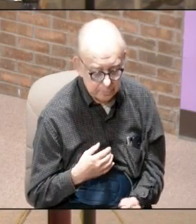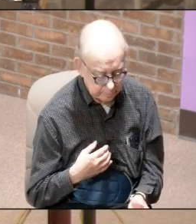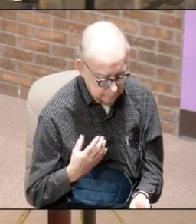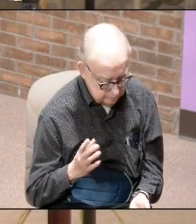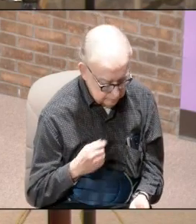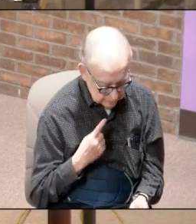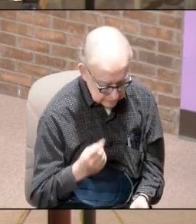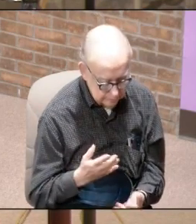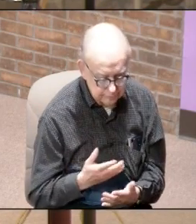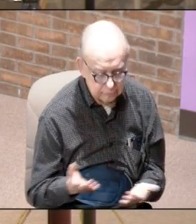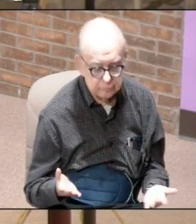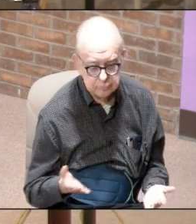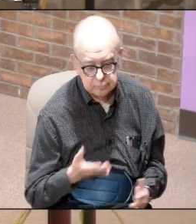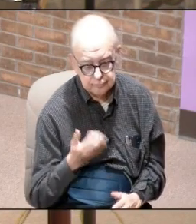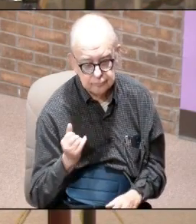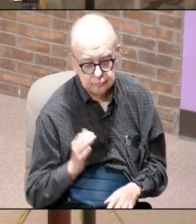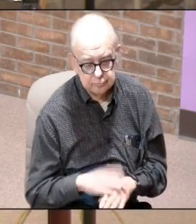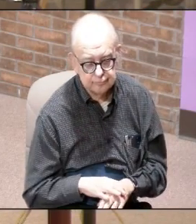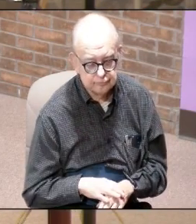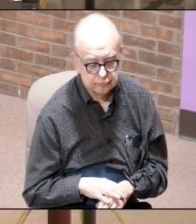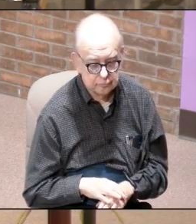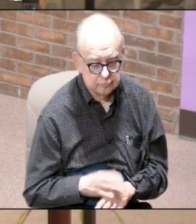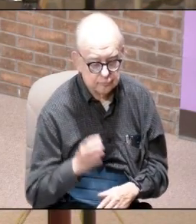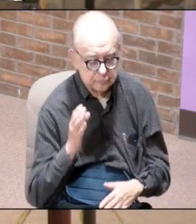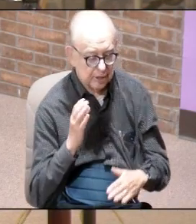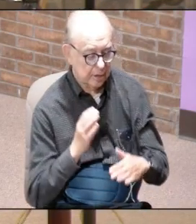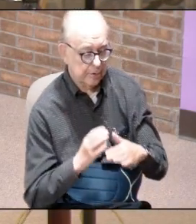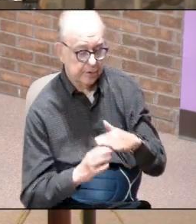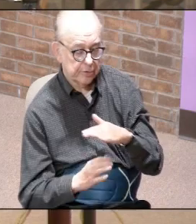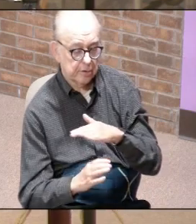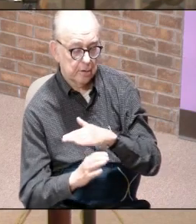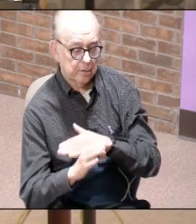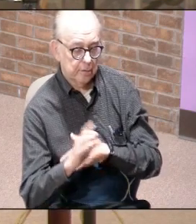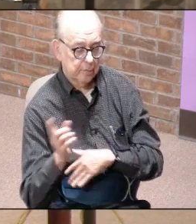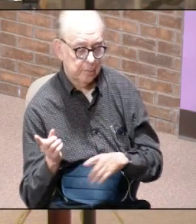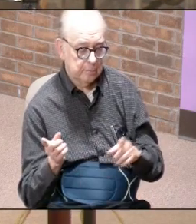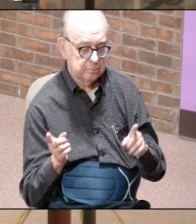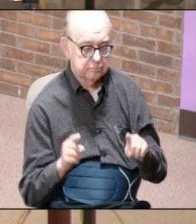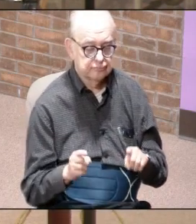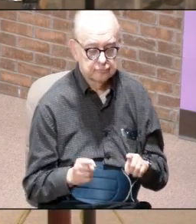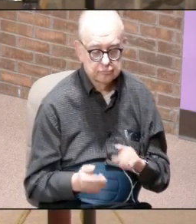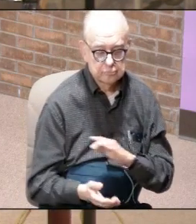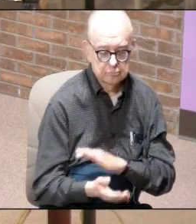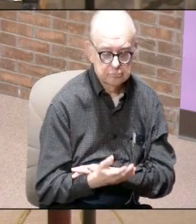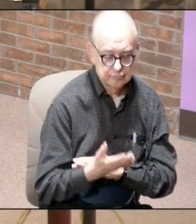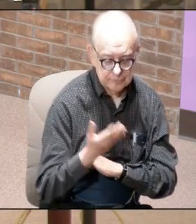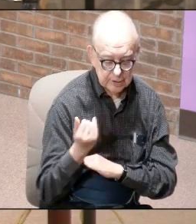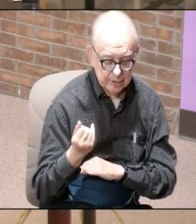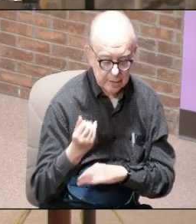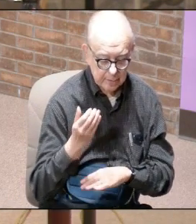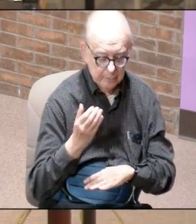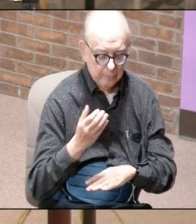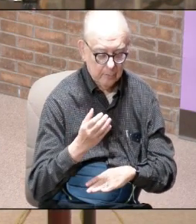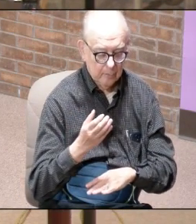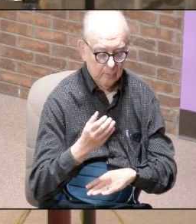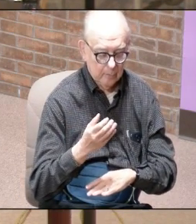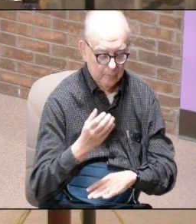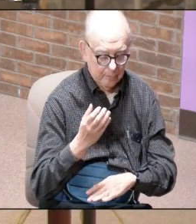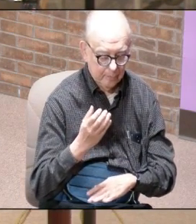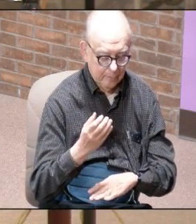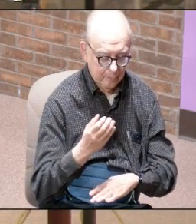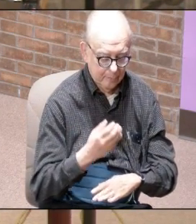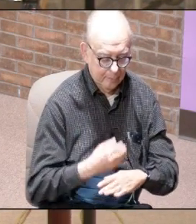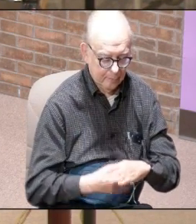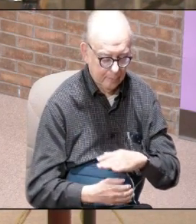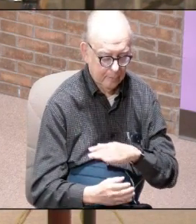may I say to you it's better than a sunrise in the morning it's better than a sunset at night when